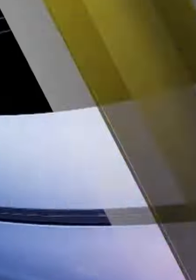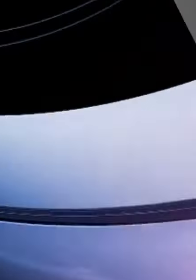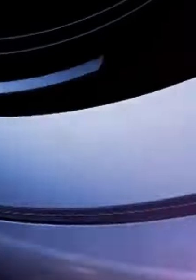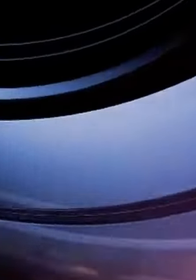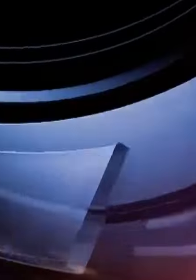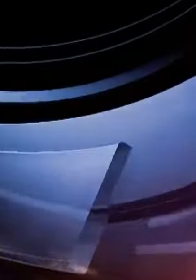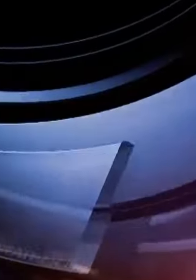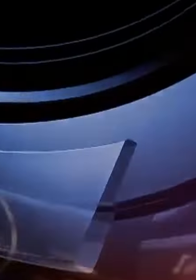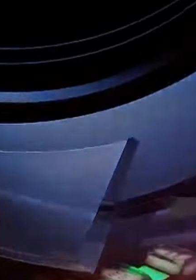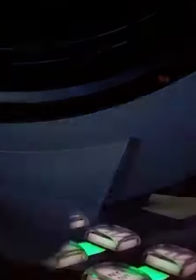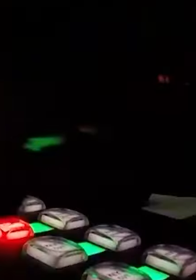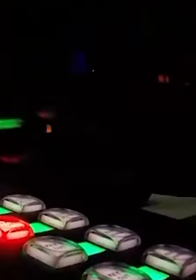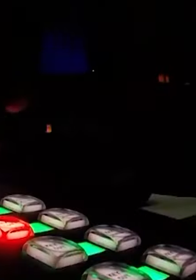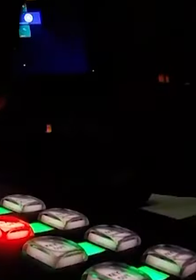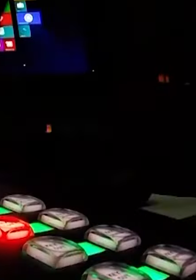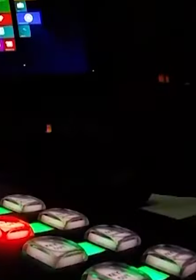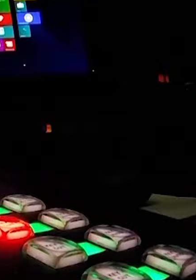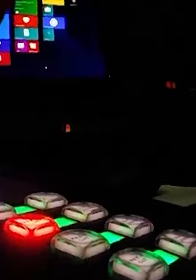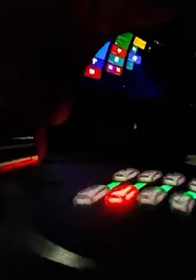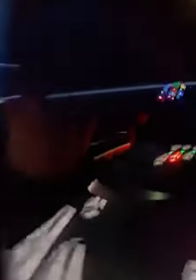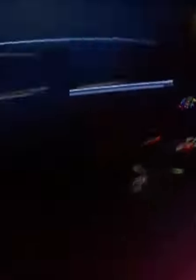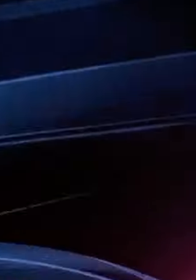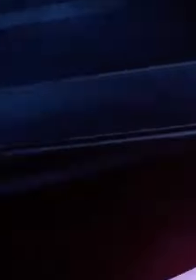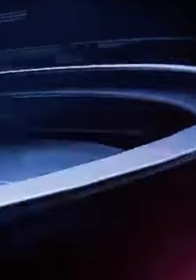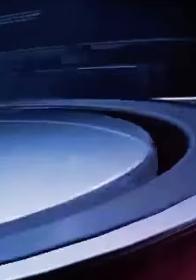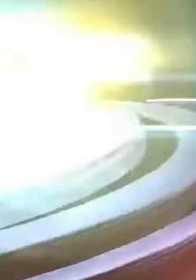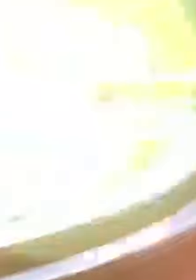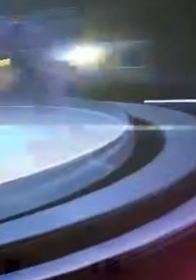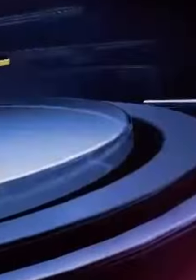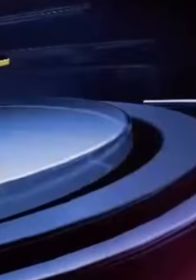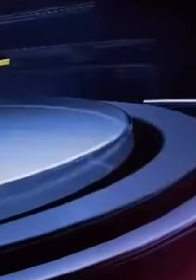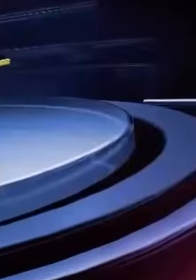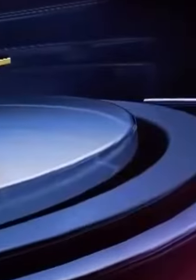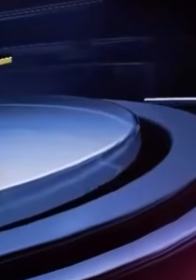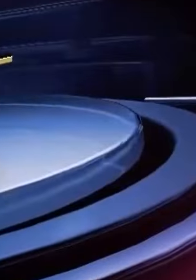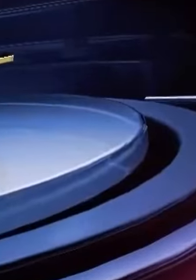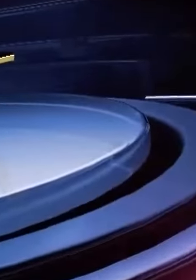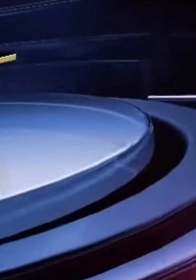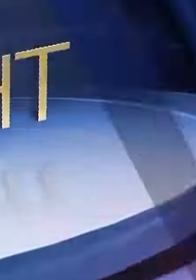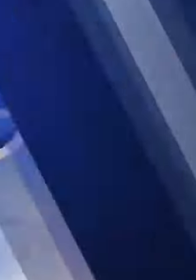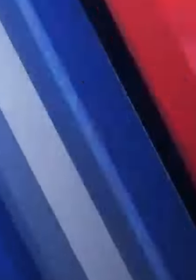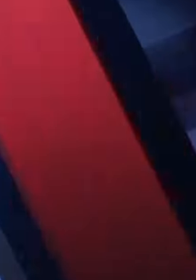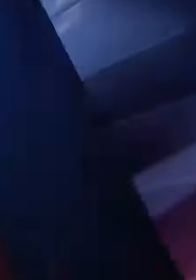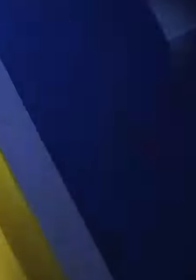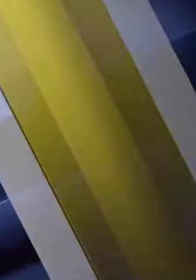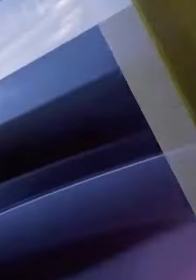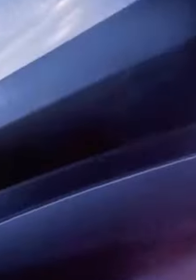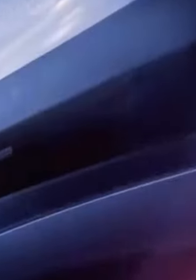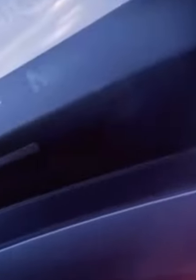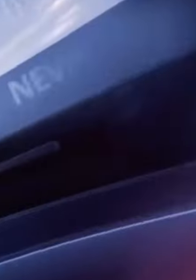Broadcasting from our studios in the Pines, St. Michael, this is CBC Newsnight, starting now.